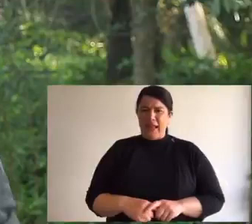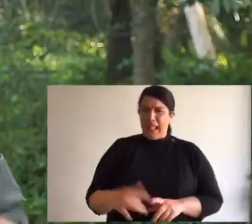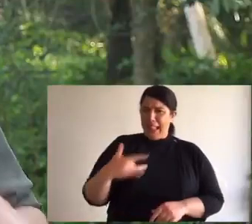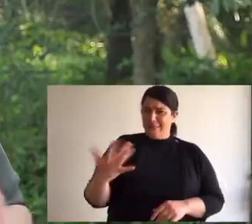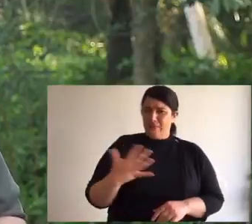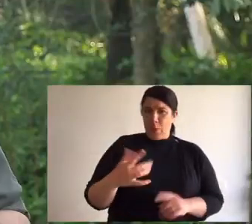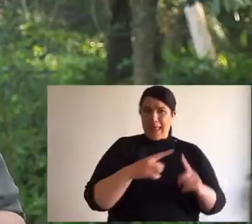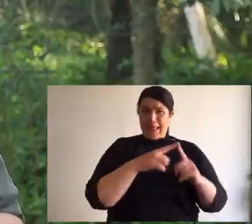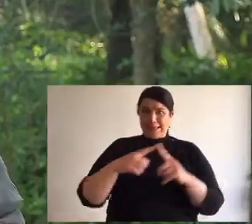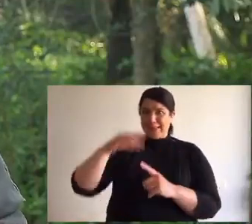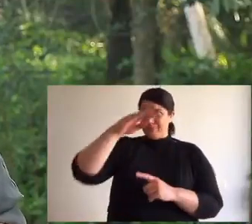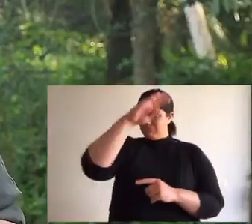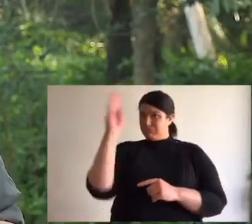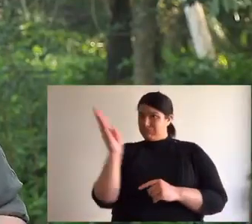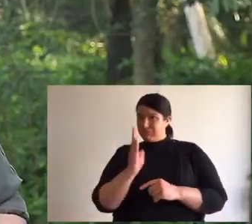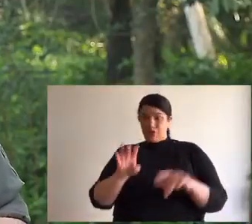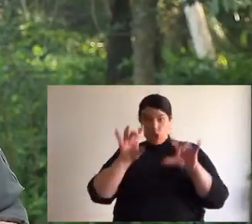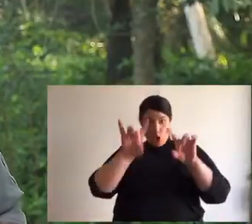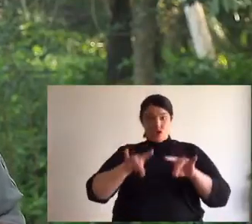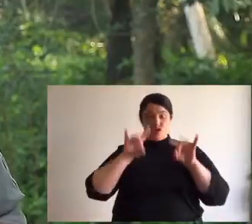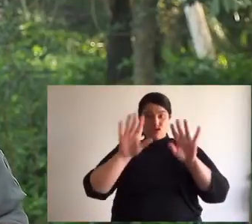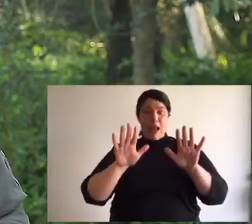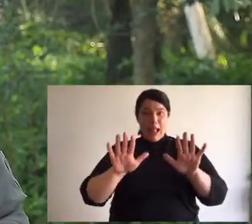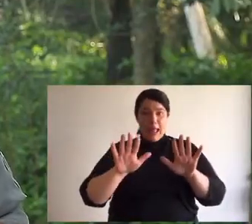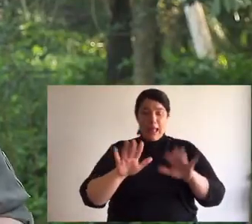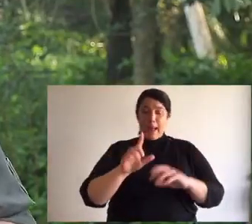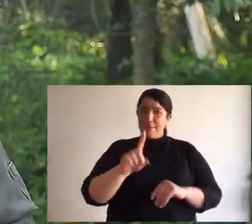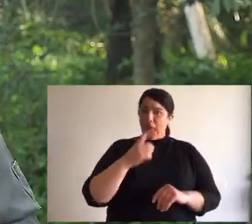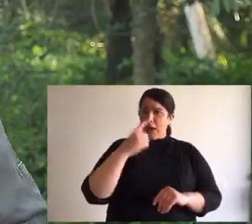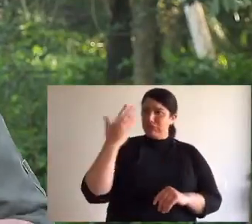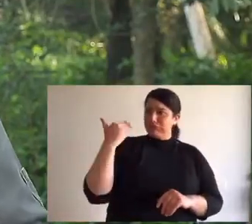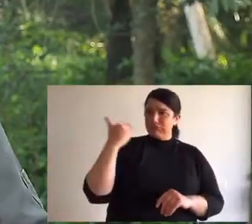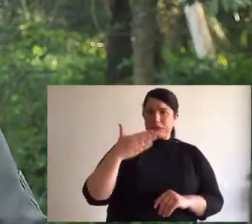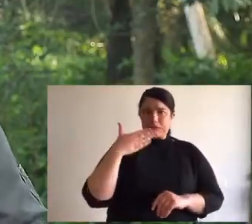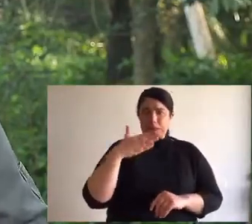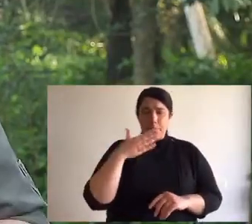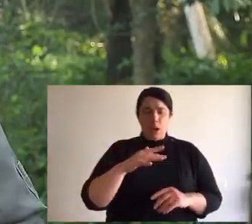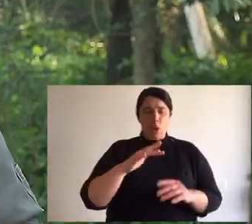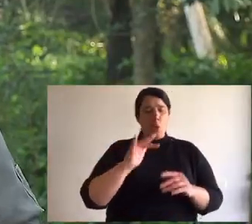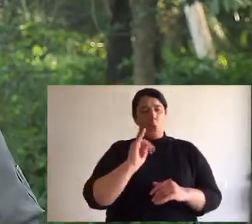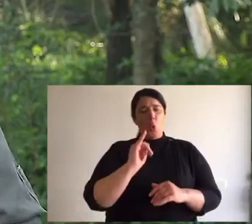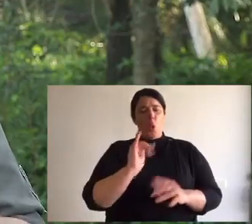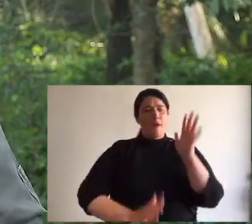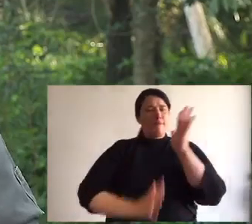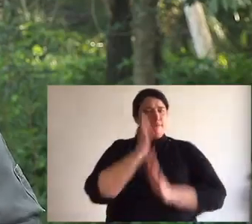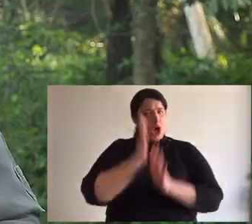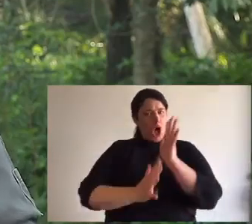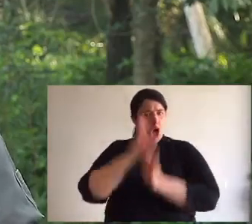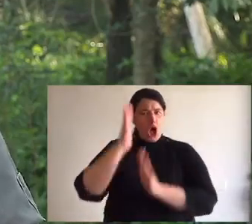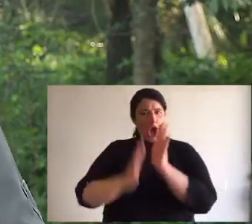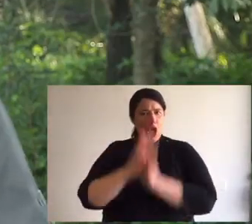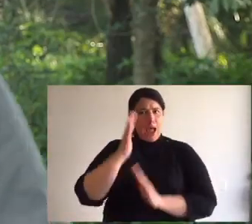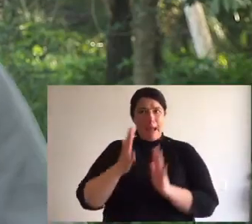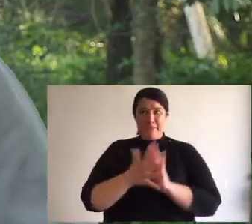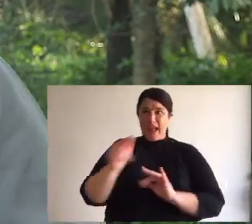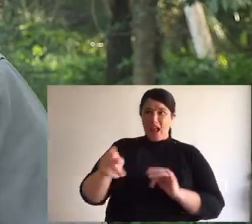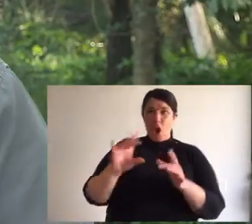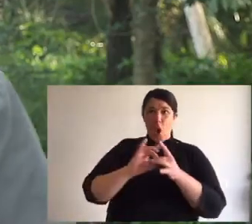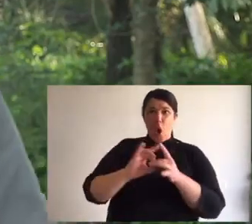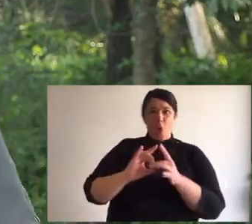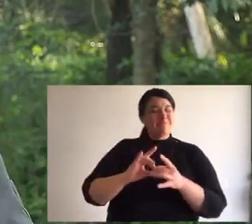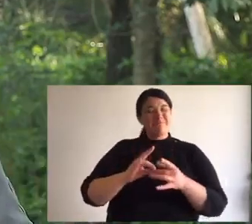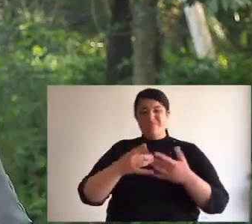The tiger quolls live in eastern Australia. They're already under threat but very recently the catastrophic fire season of